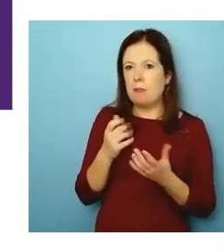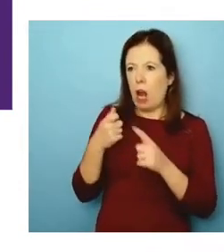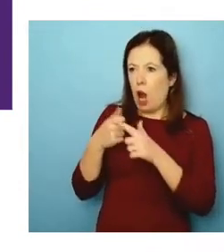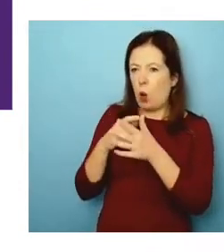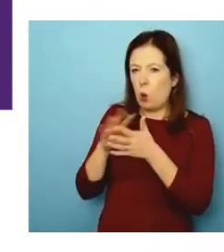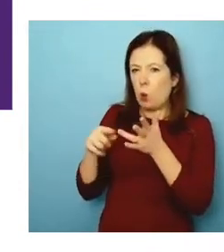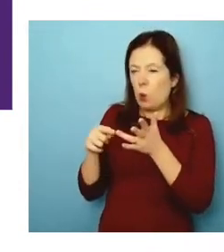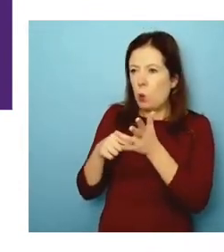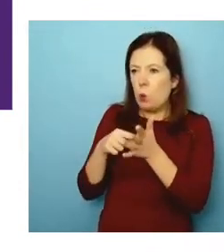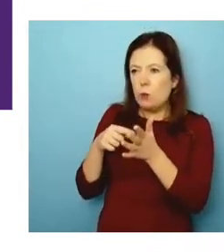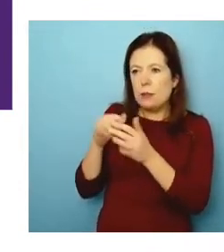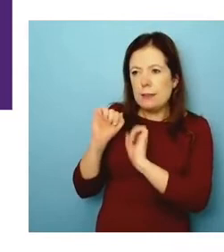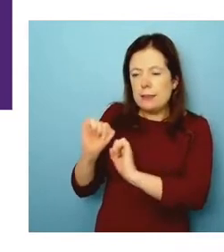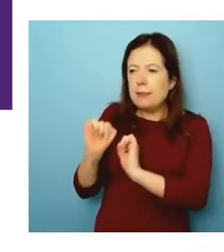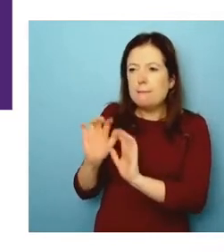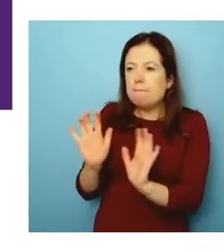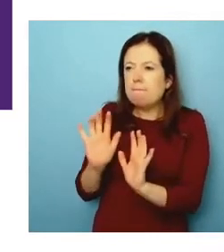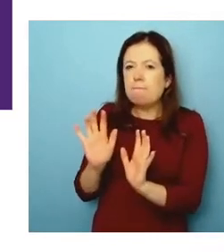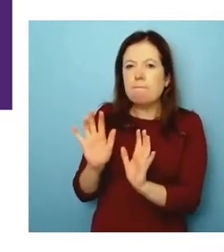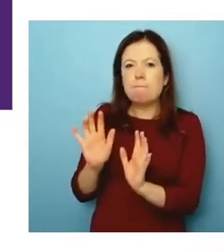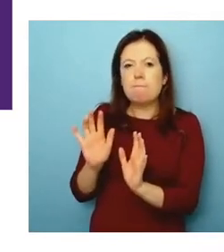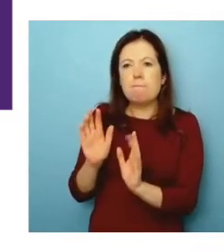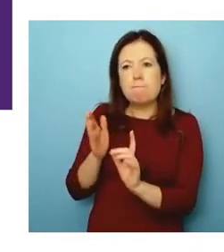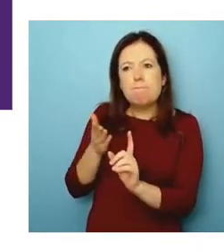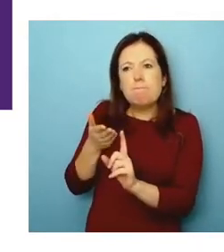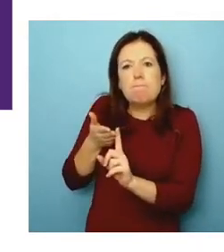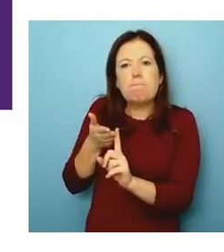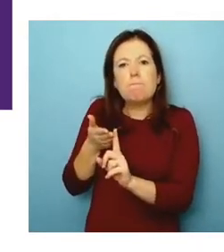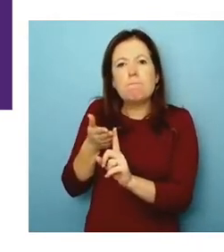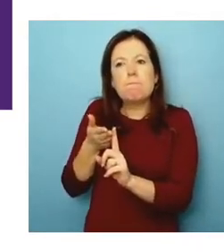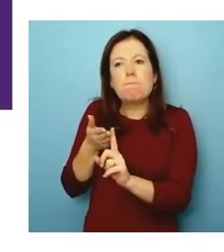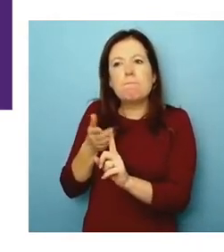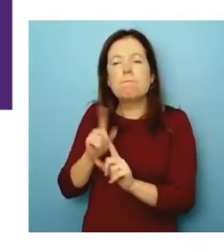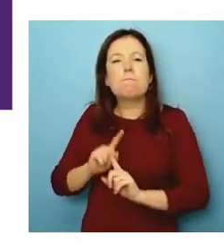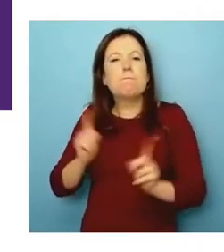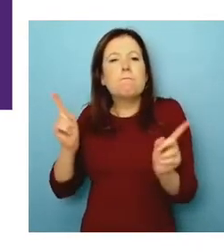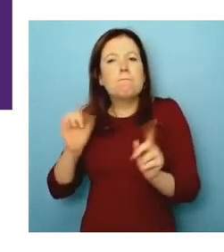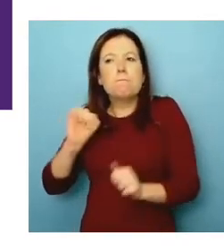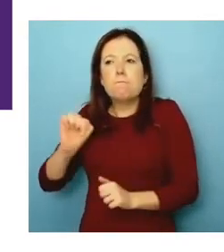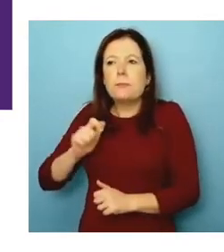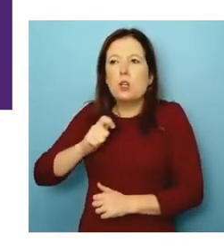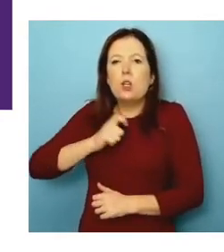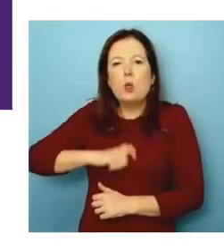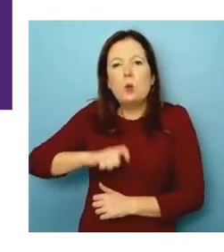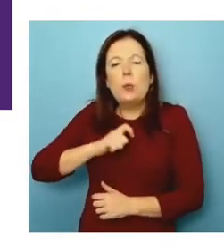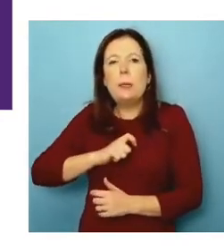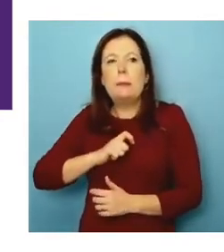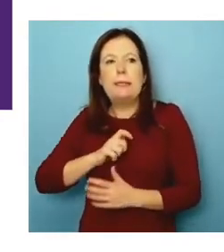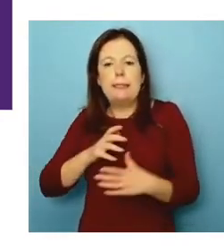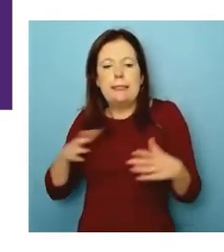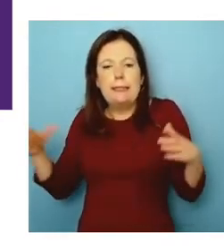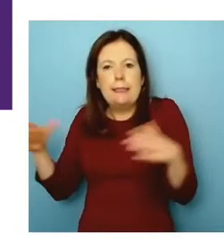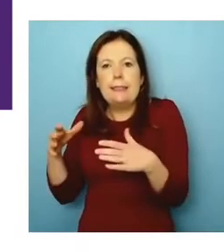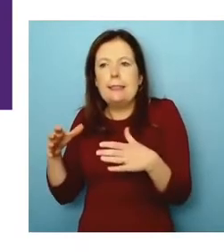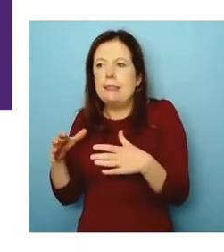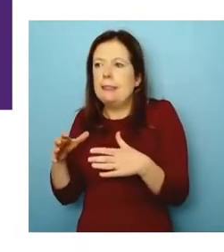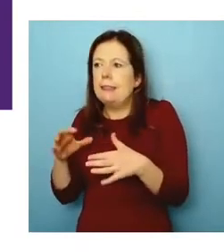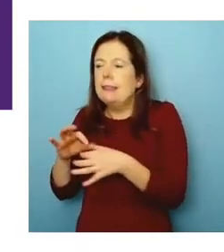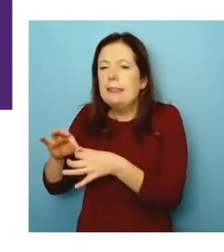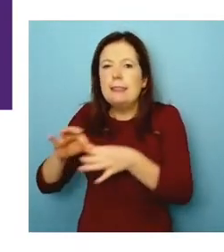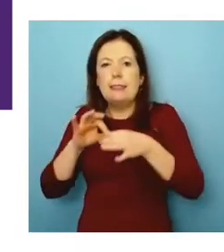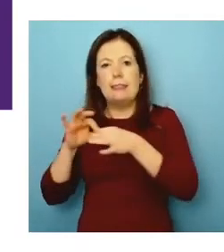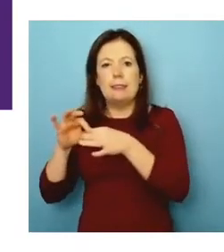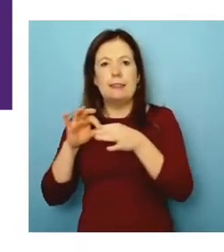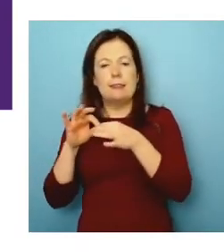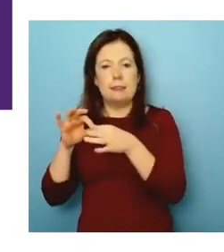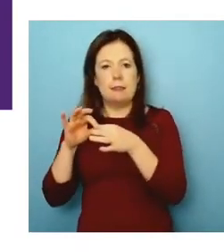felt so, um, human, so peer-to-peer, so person-to-person. And I just